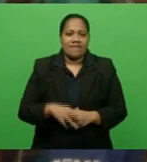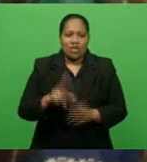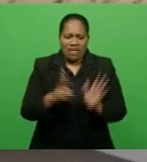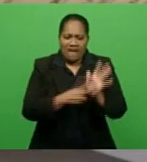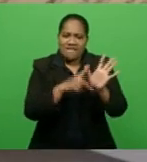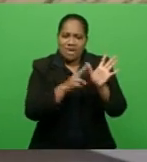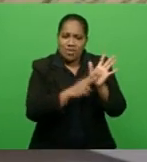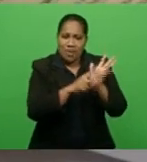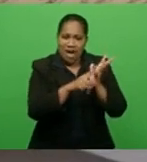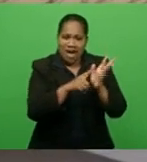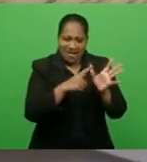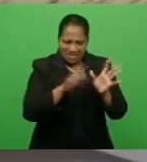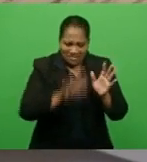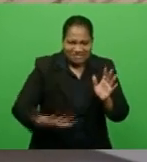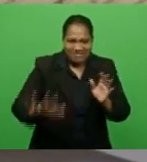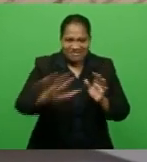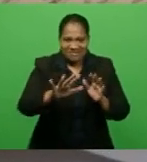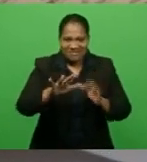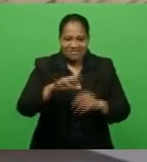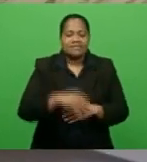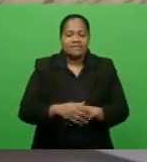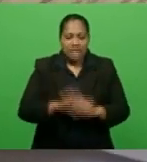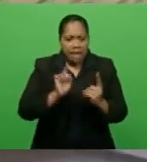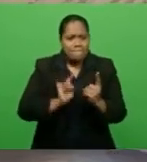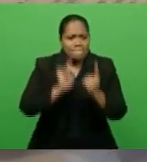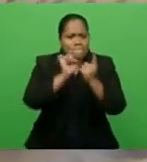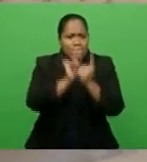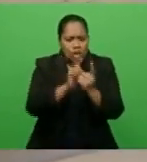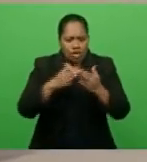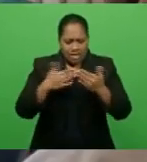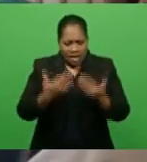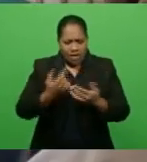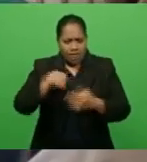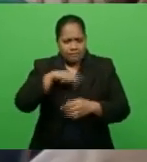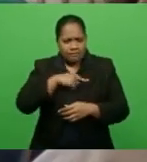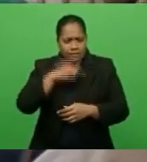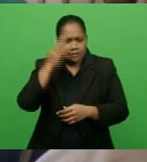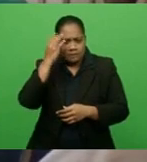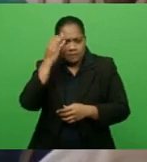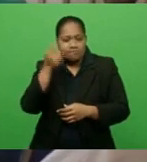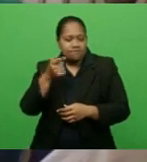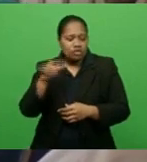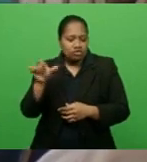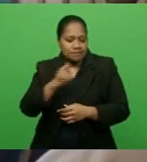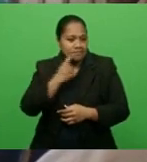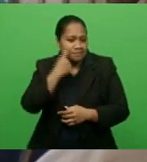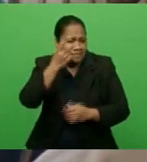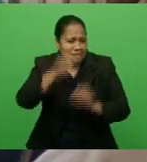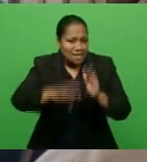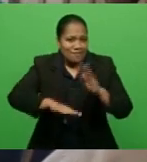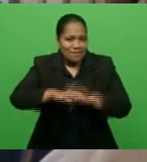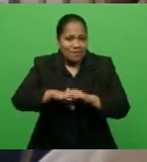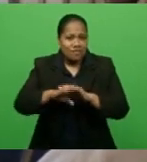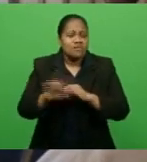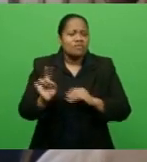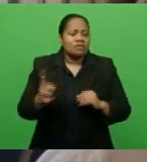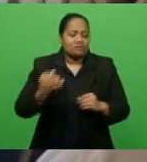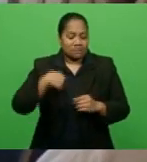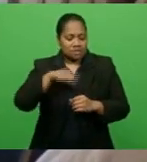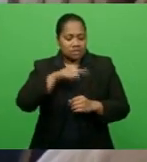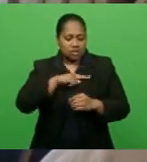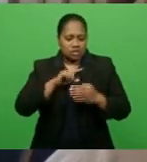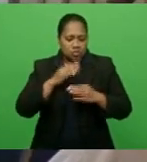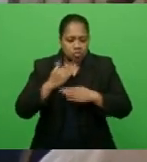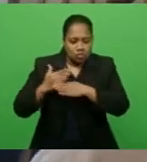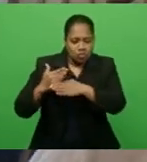While that is a good approach, we had to be careful that we work in